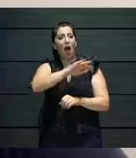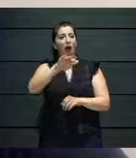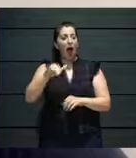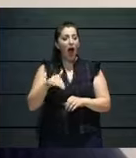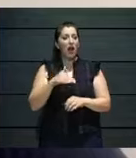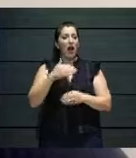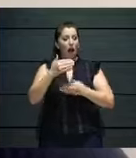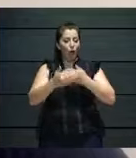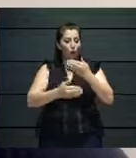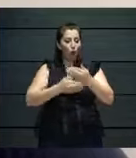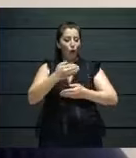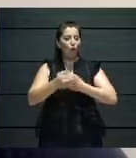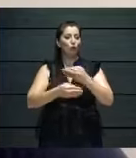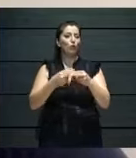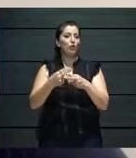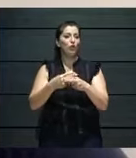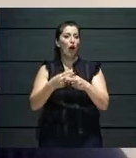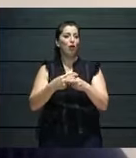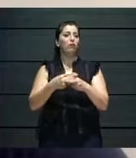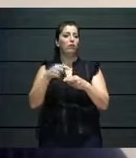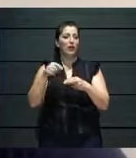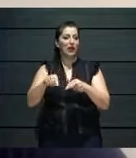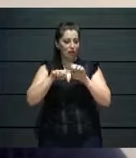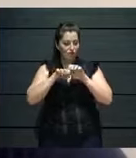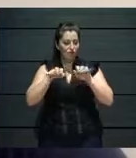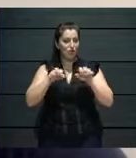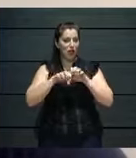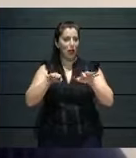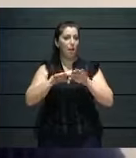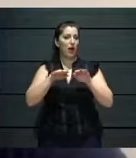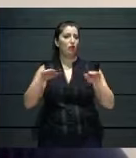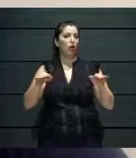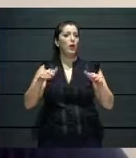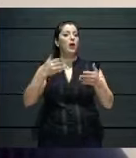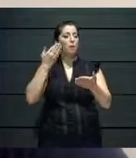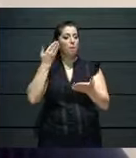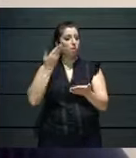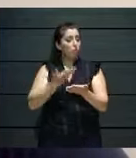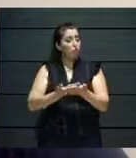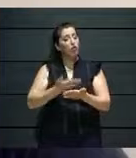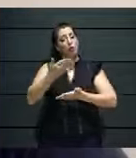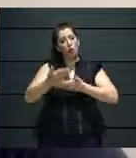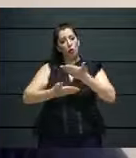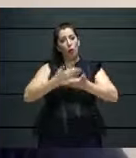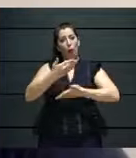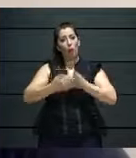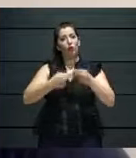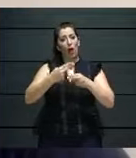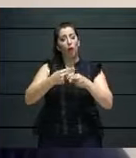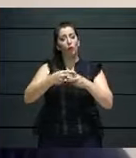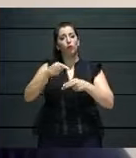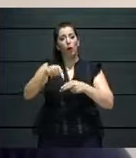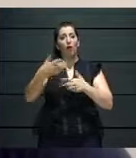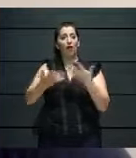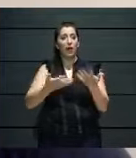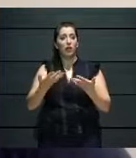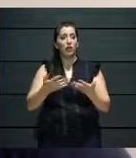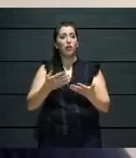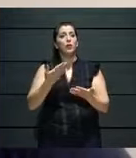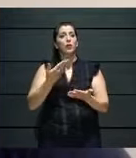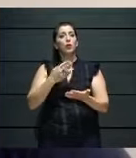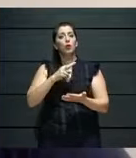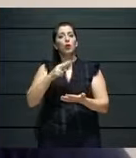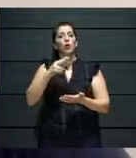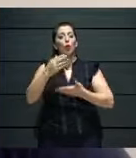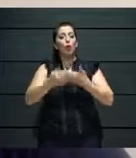that maybe can be online and offline at the same time. So we're still experiencing what we can do with this platform.